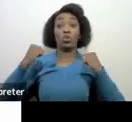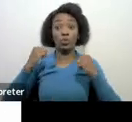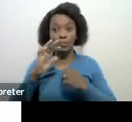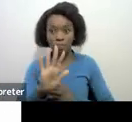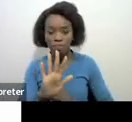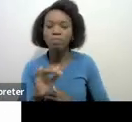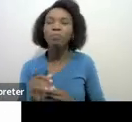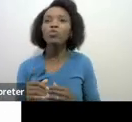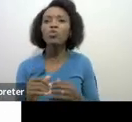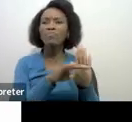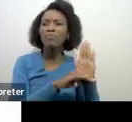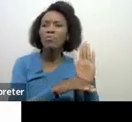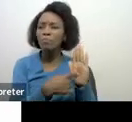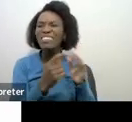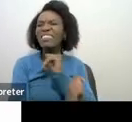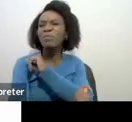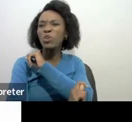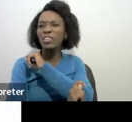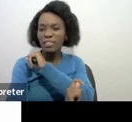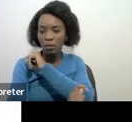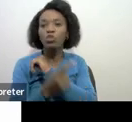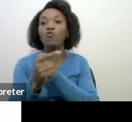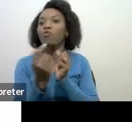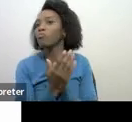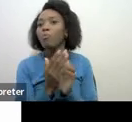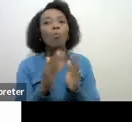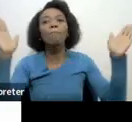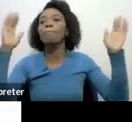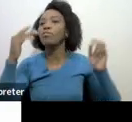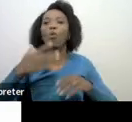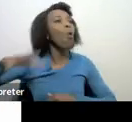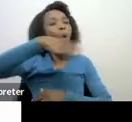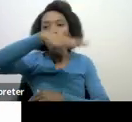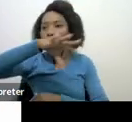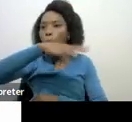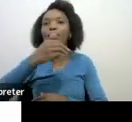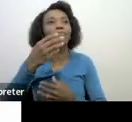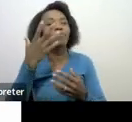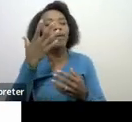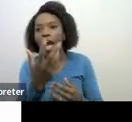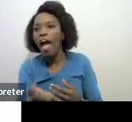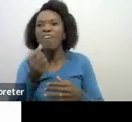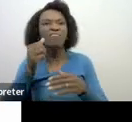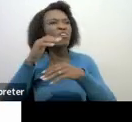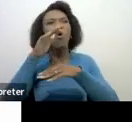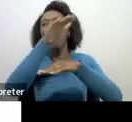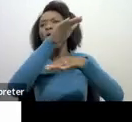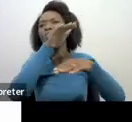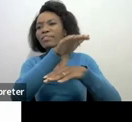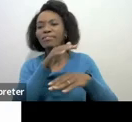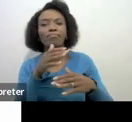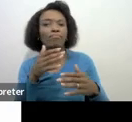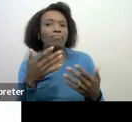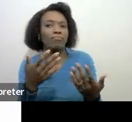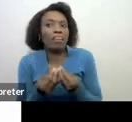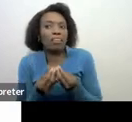for it was a temporary program it was open for everyone to apply those who have offshore assets you know those who have been hiding their